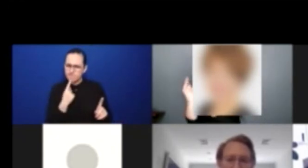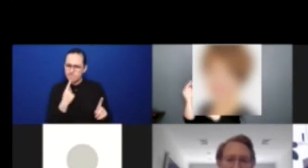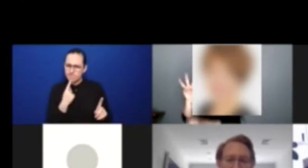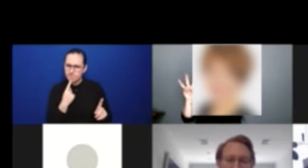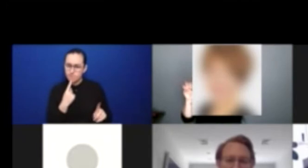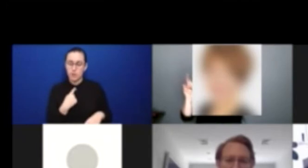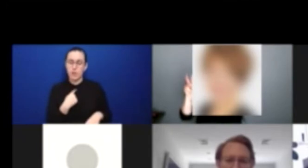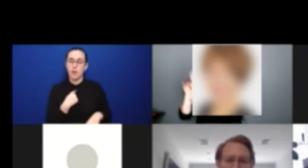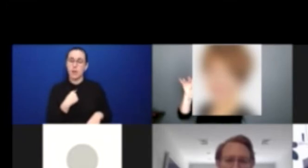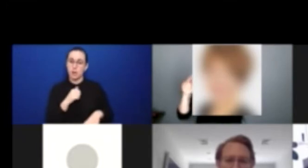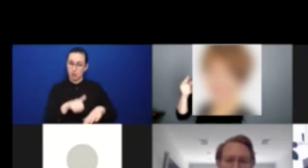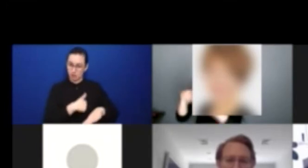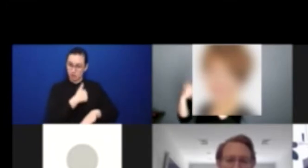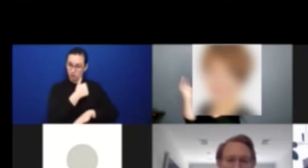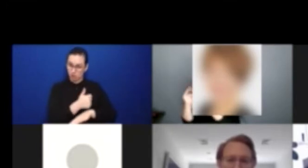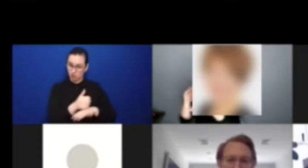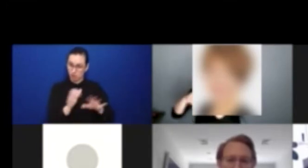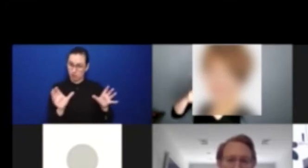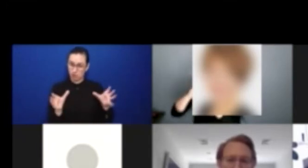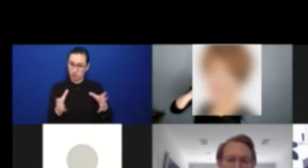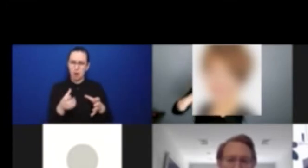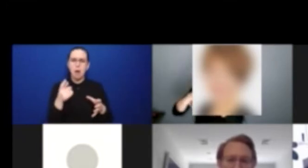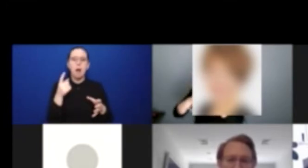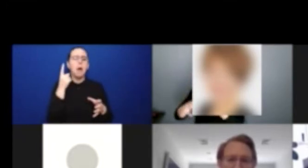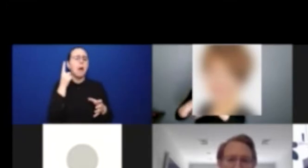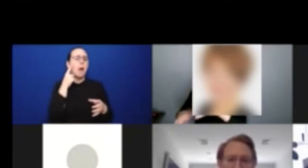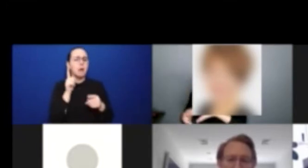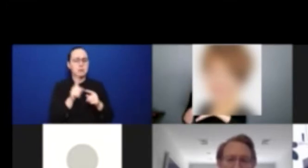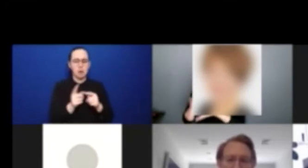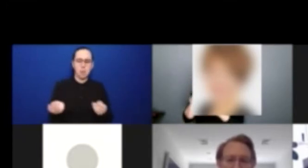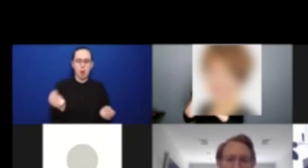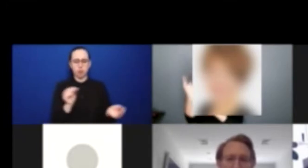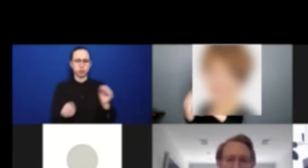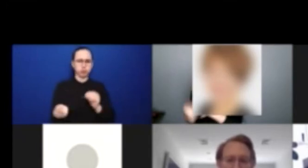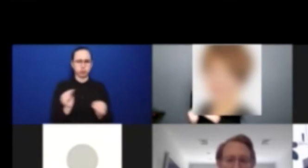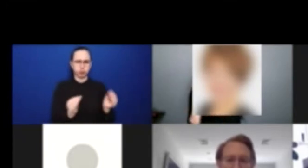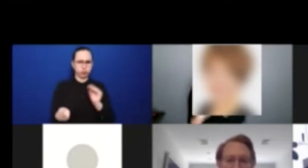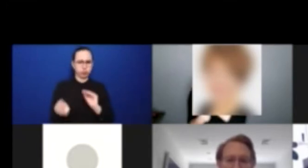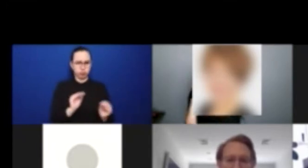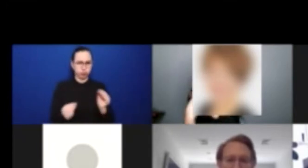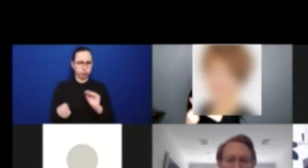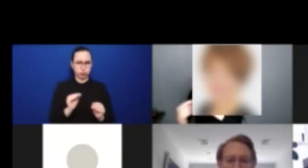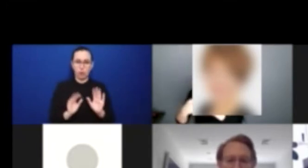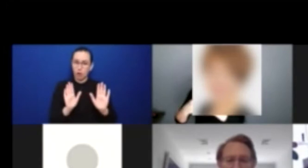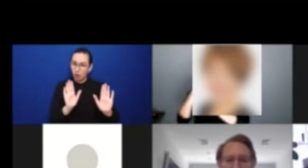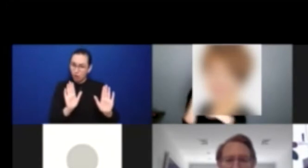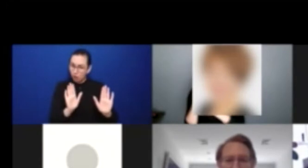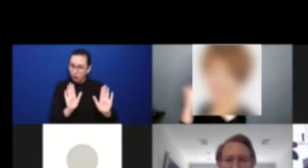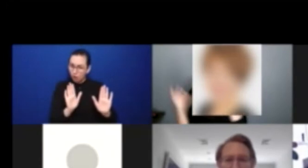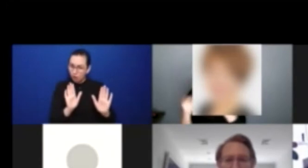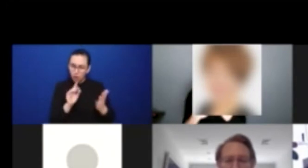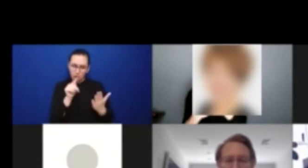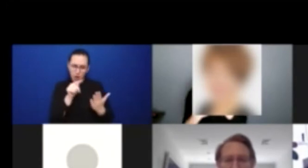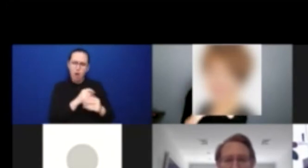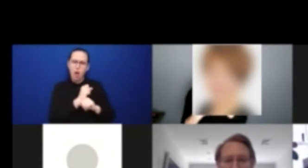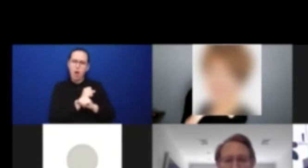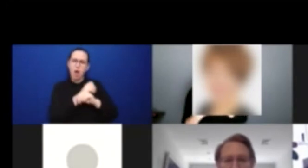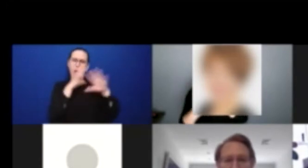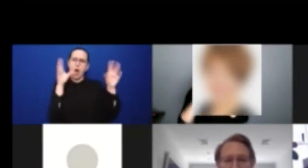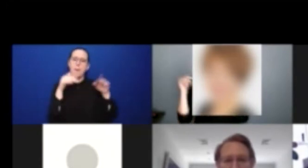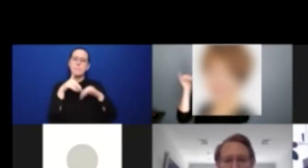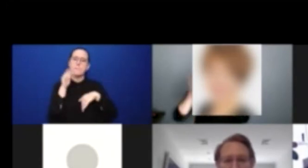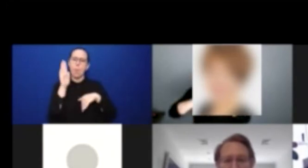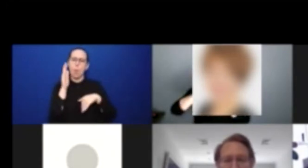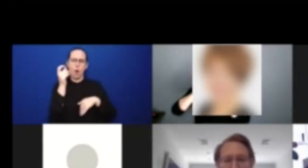document so that we actually have some sense of what we're talking about. And that's the working that met in January of